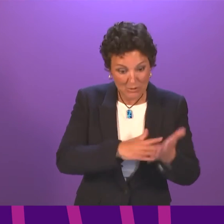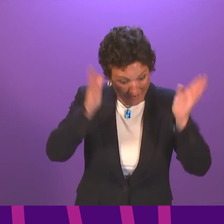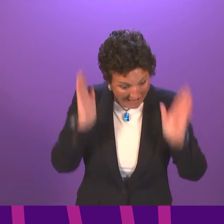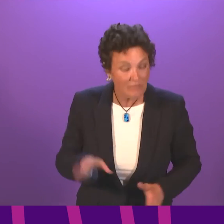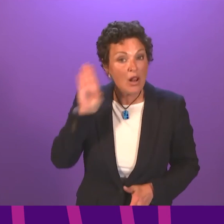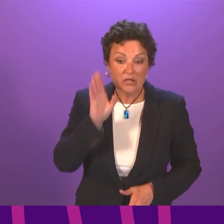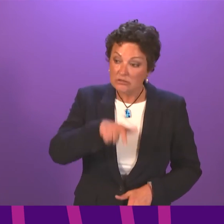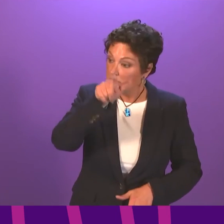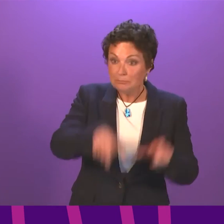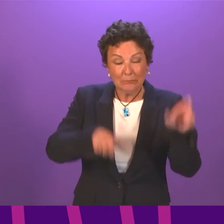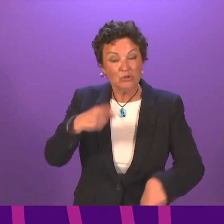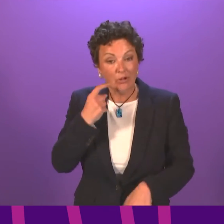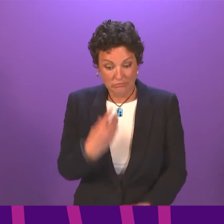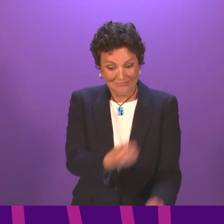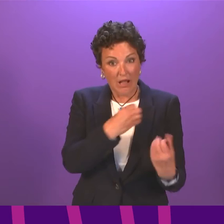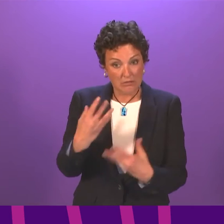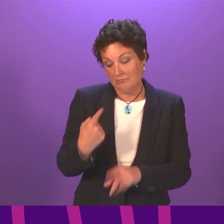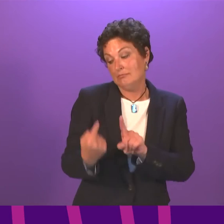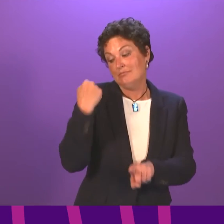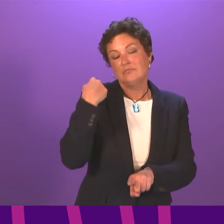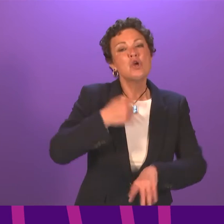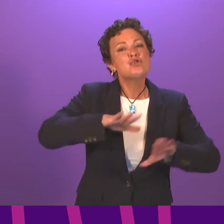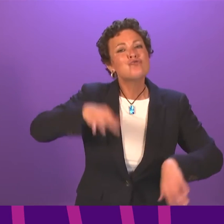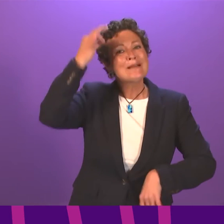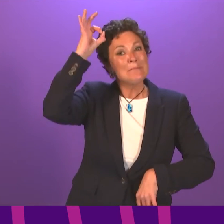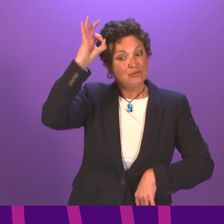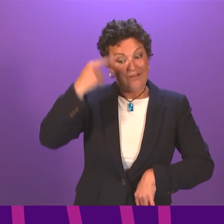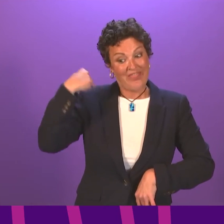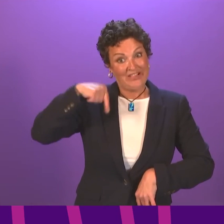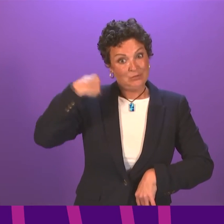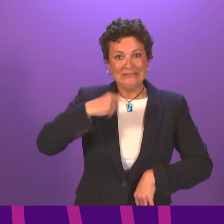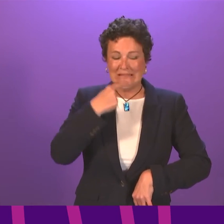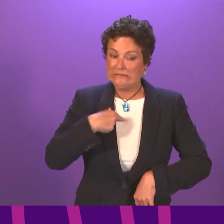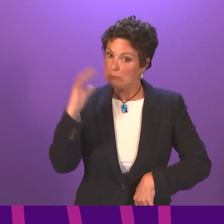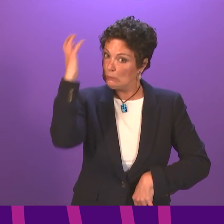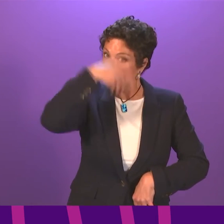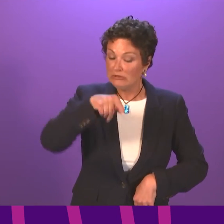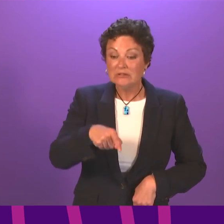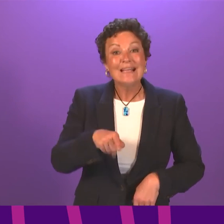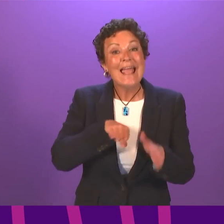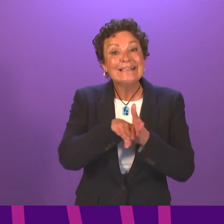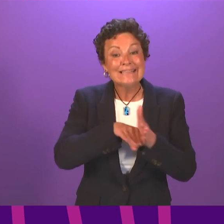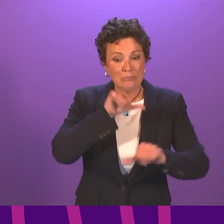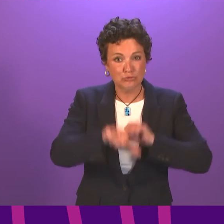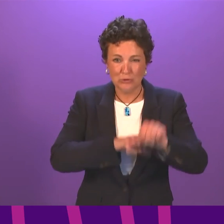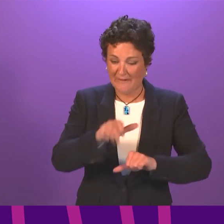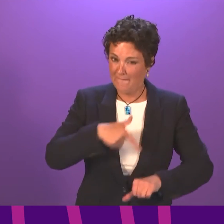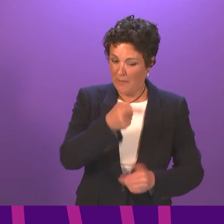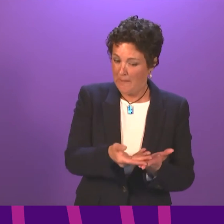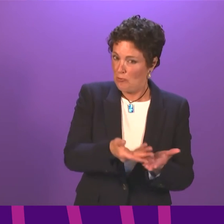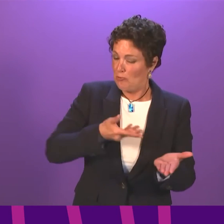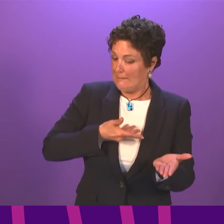now. Earlier this week, the Children's Commissioner said he is concerned that the exams process does not uphold young people's rights.